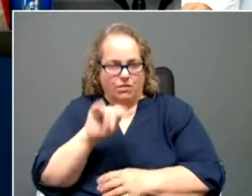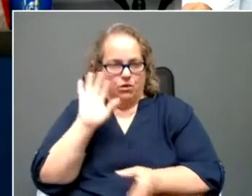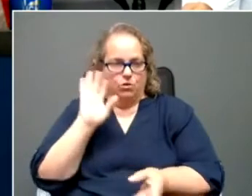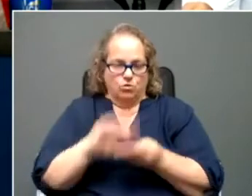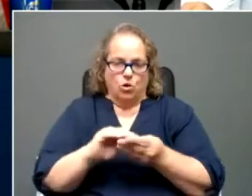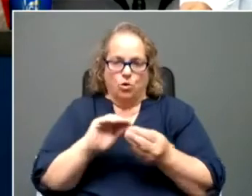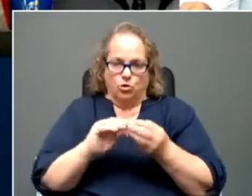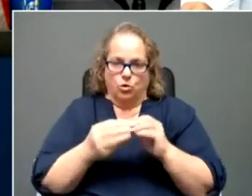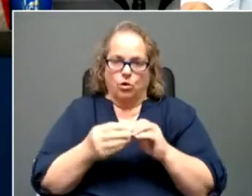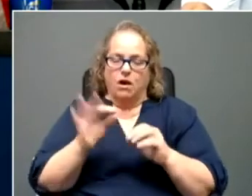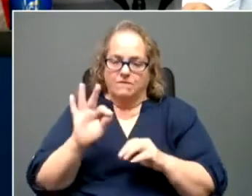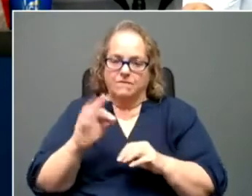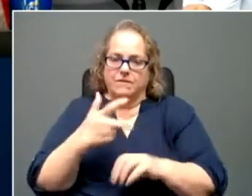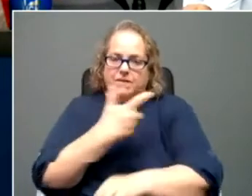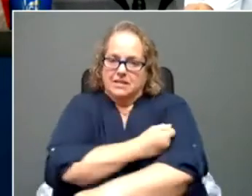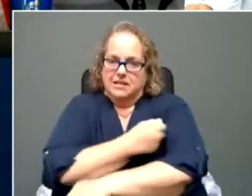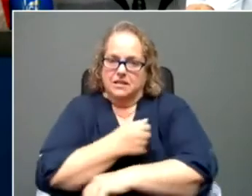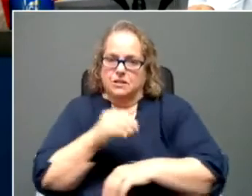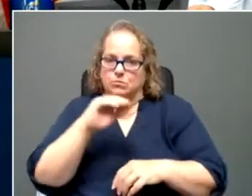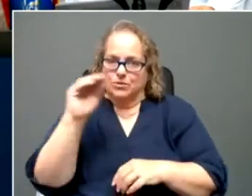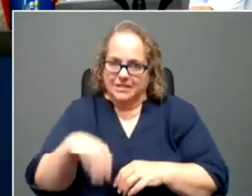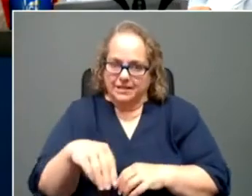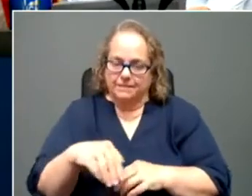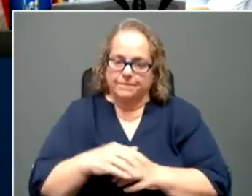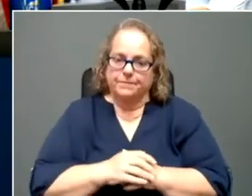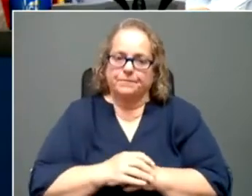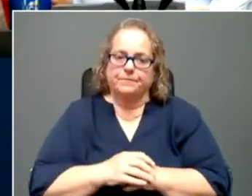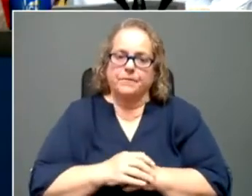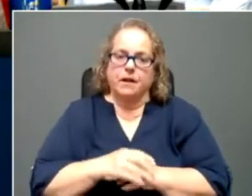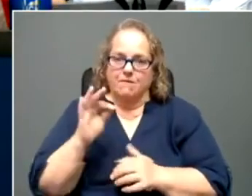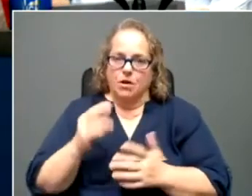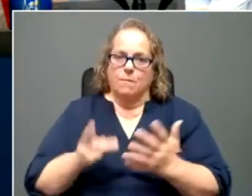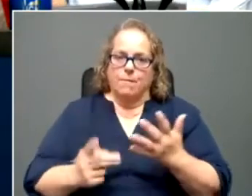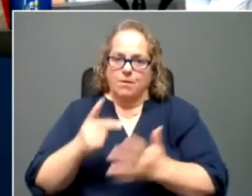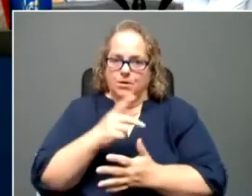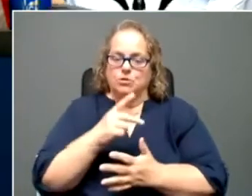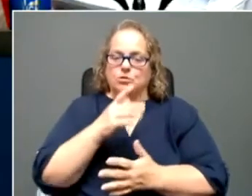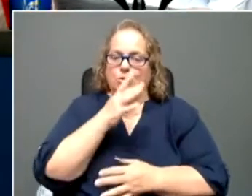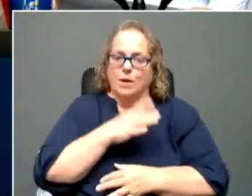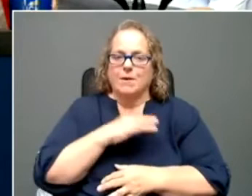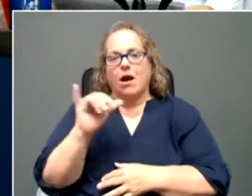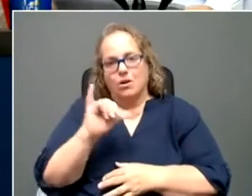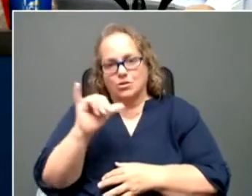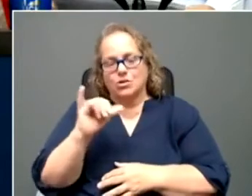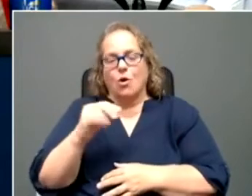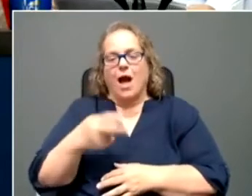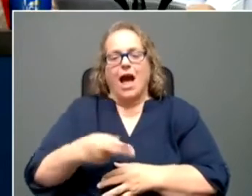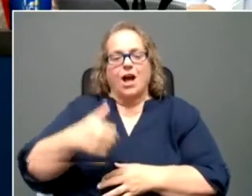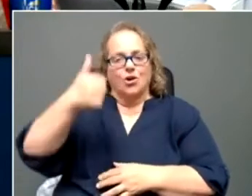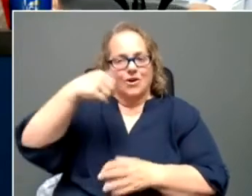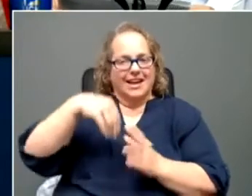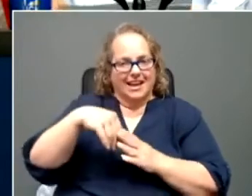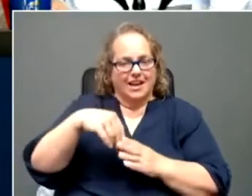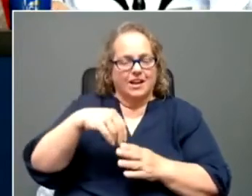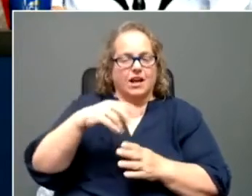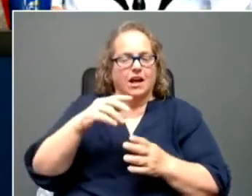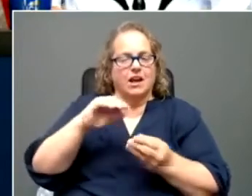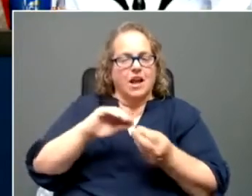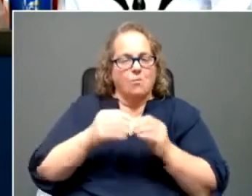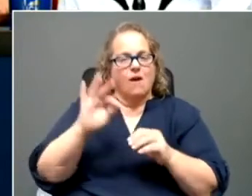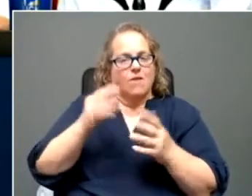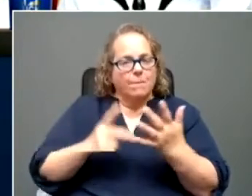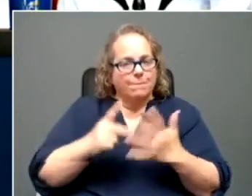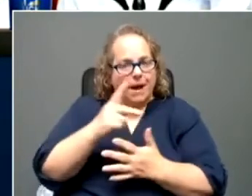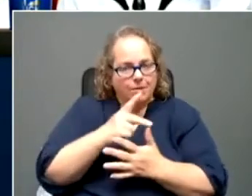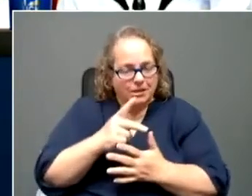vaccinations. When we look at percent of the total population, uh, women also higher than men. Uh, then when we look at,